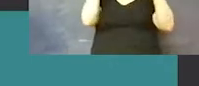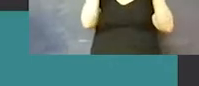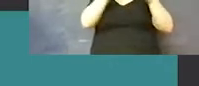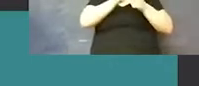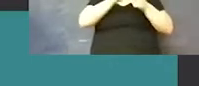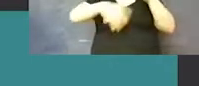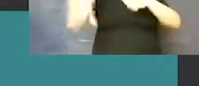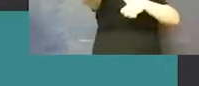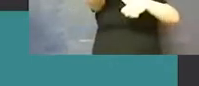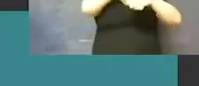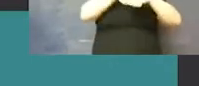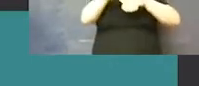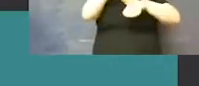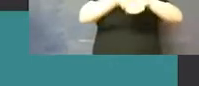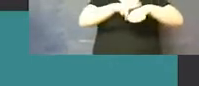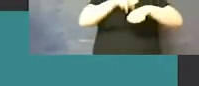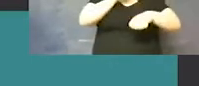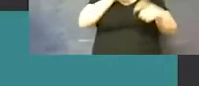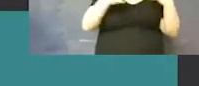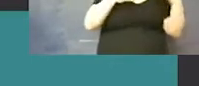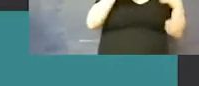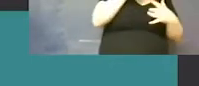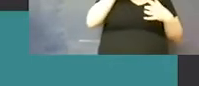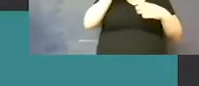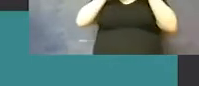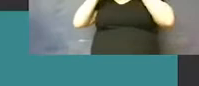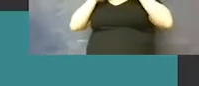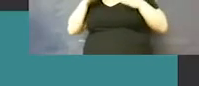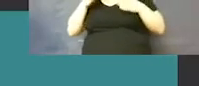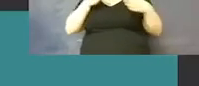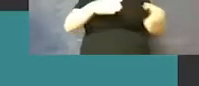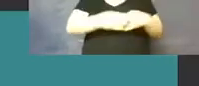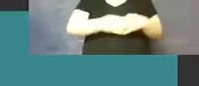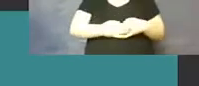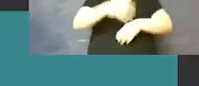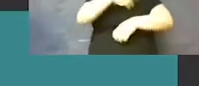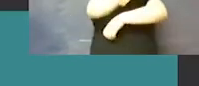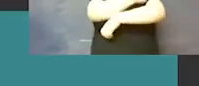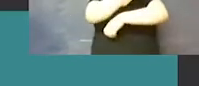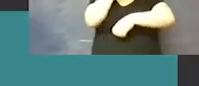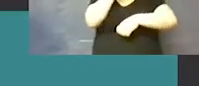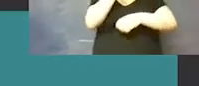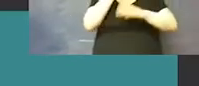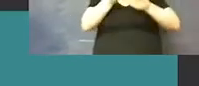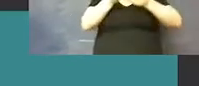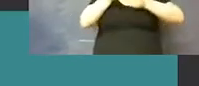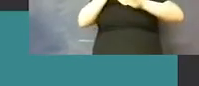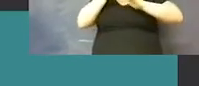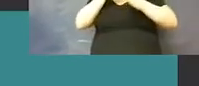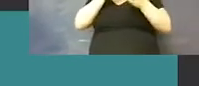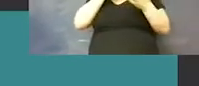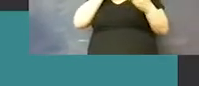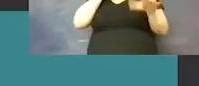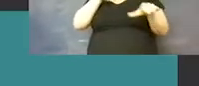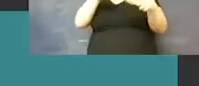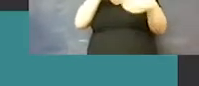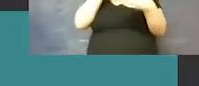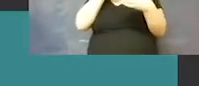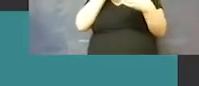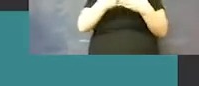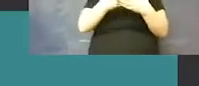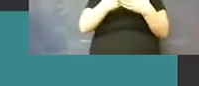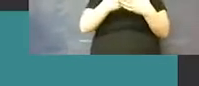and a very frustrating way. The vaccines do appear to have great efficacy and we're really thankful that they're rolling out.